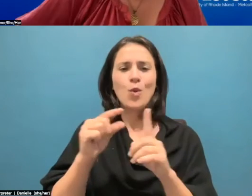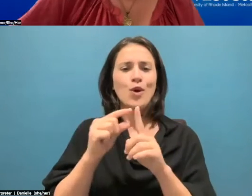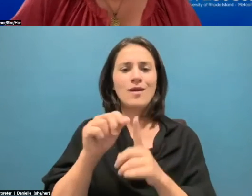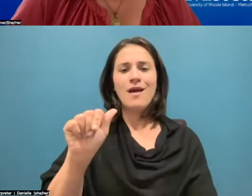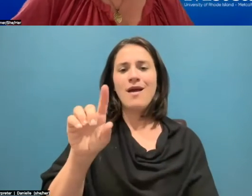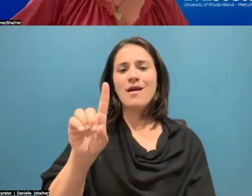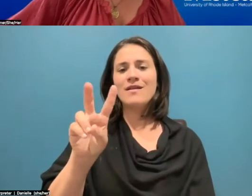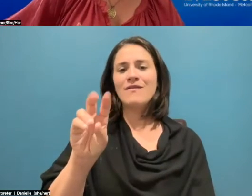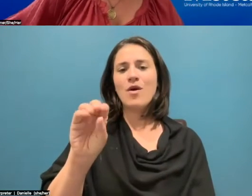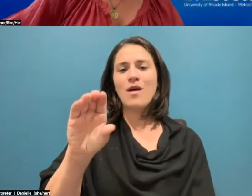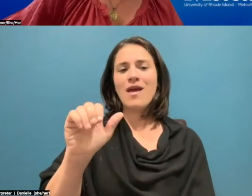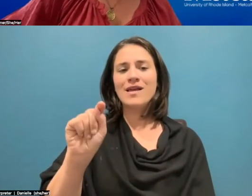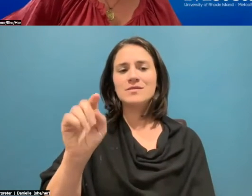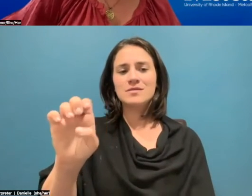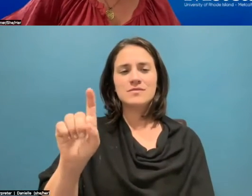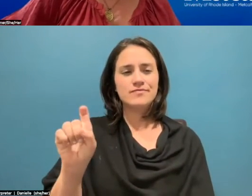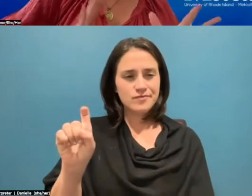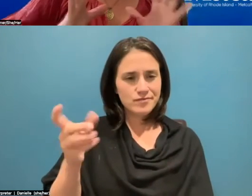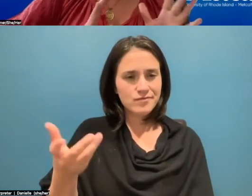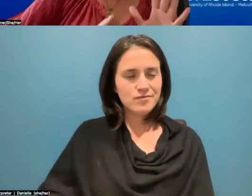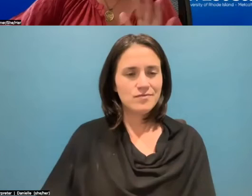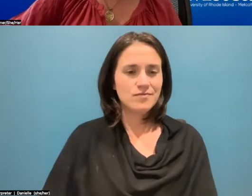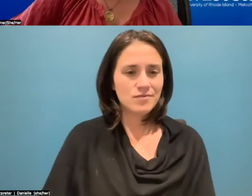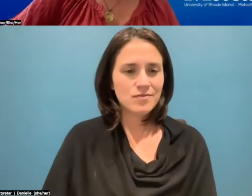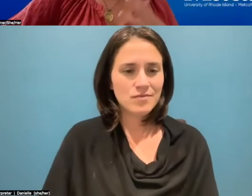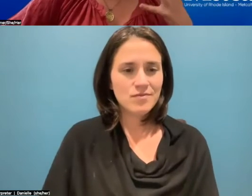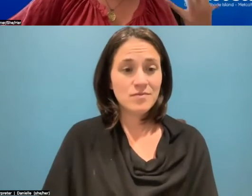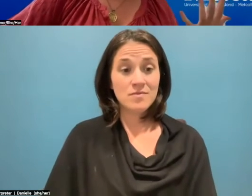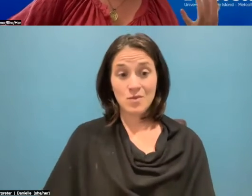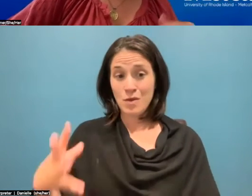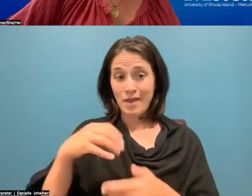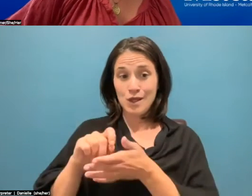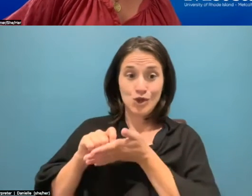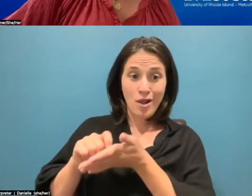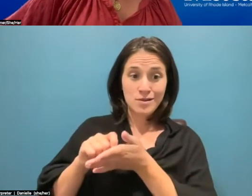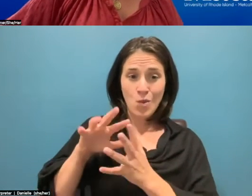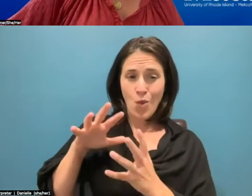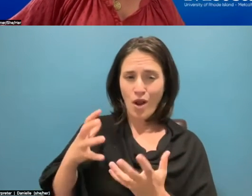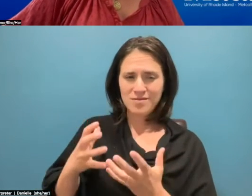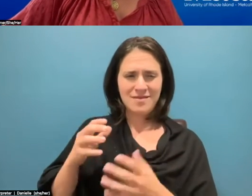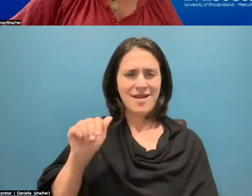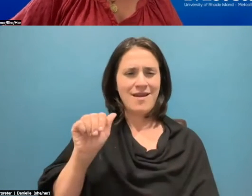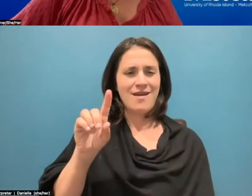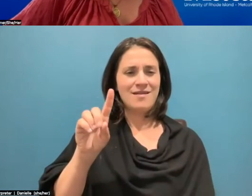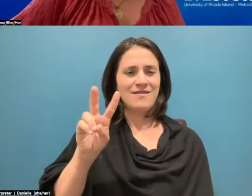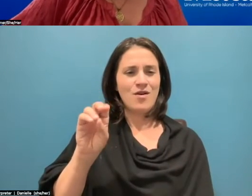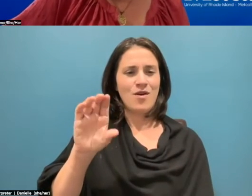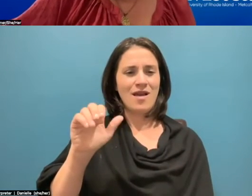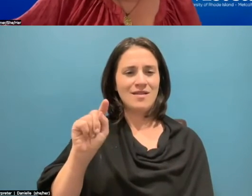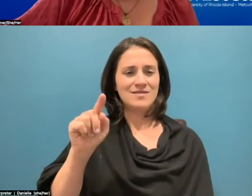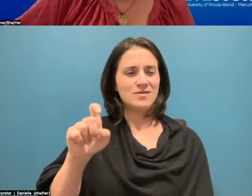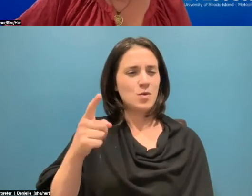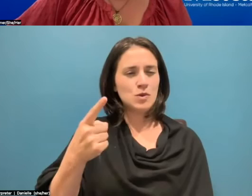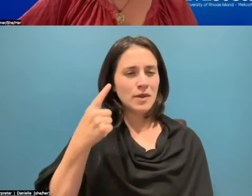Justin, this is a one that within the journalism world, but I also think this issue of advocacy and activism is